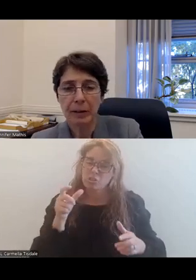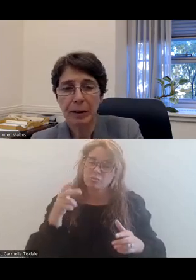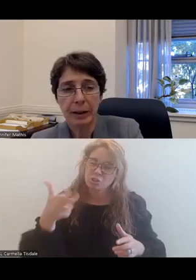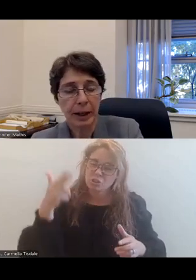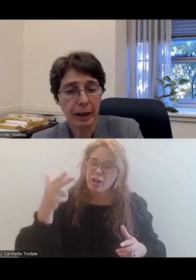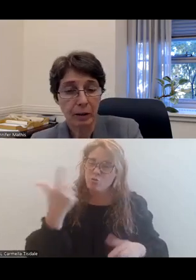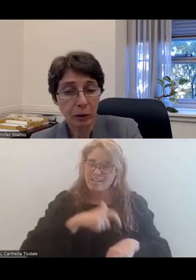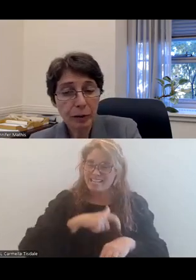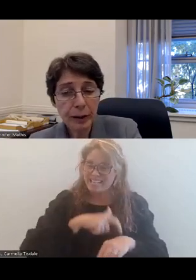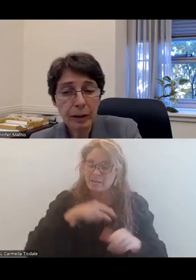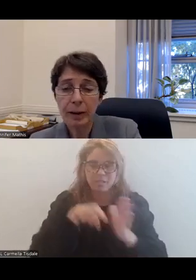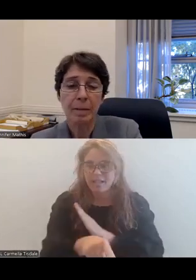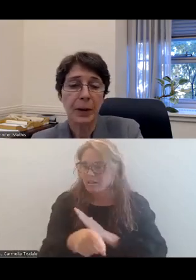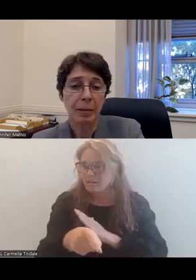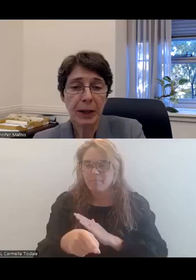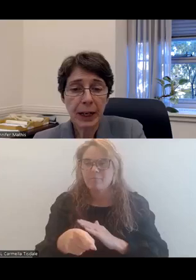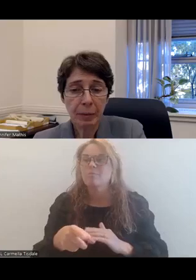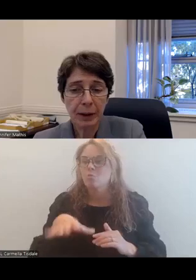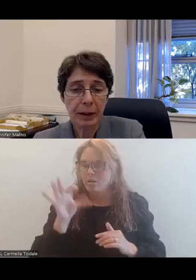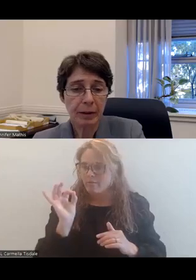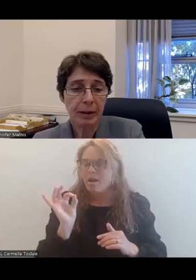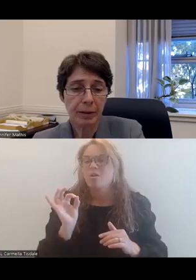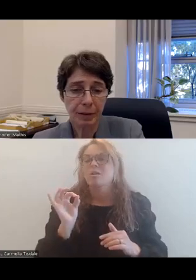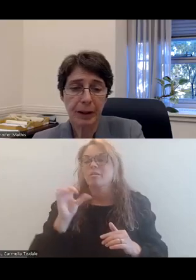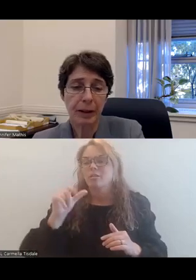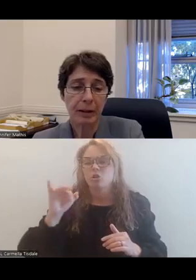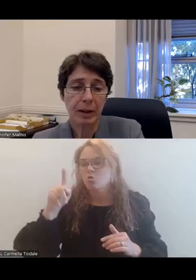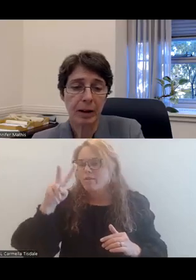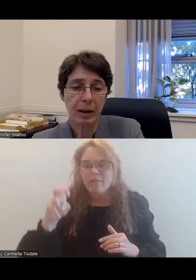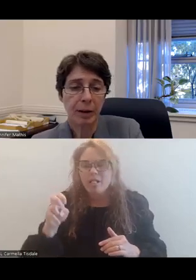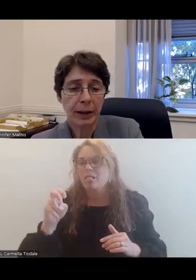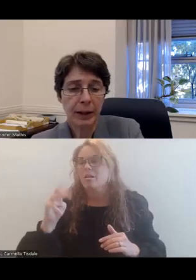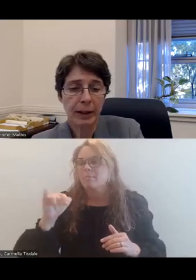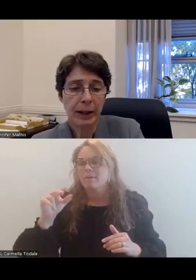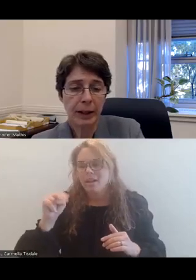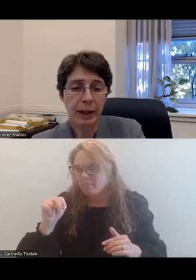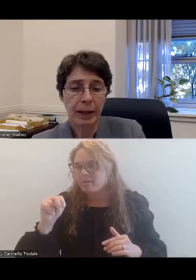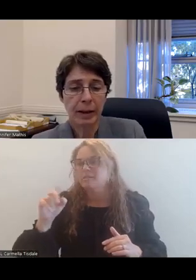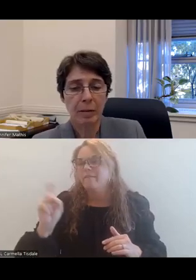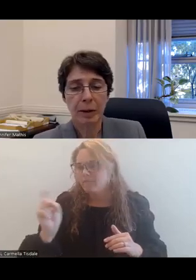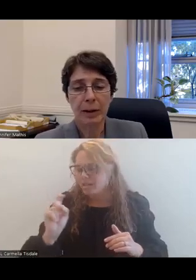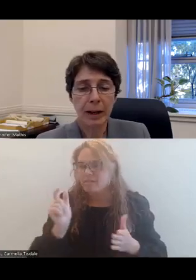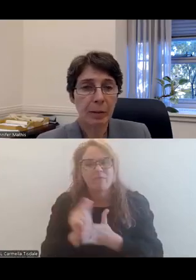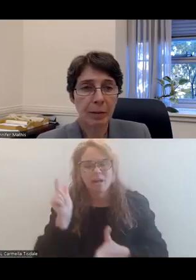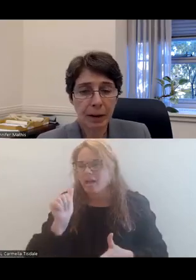findings concluding that Louisville, Minneapolis, and Phoenix violated the ADA by relying